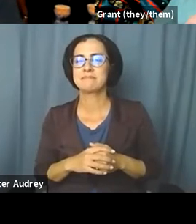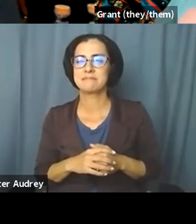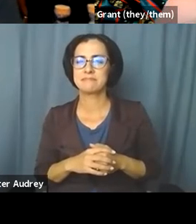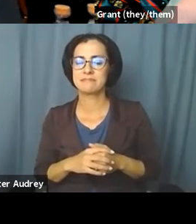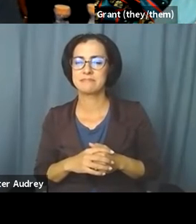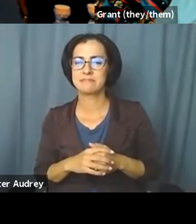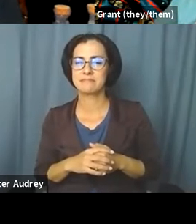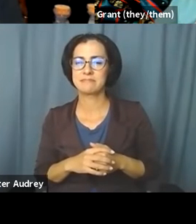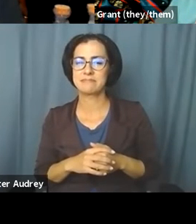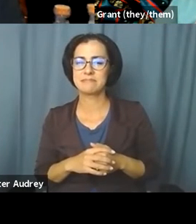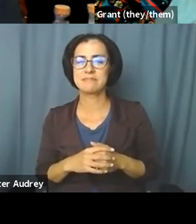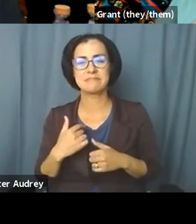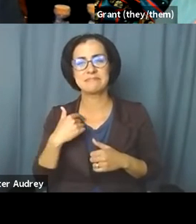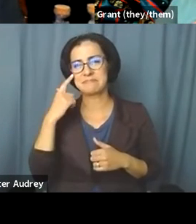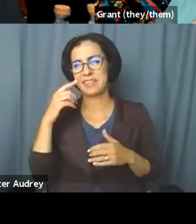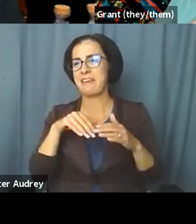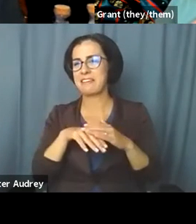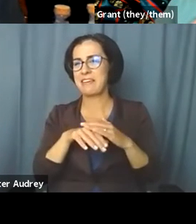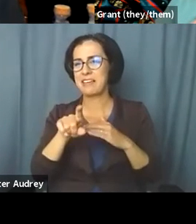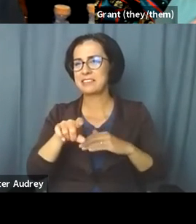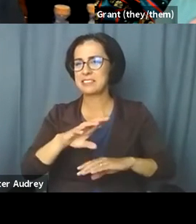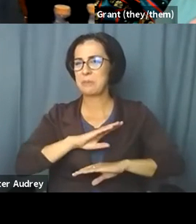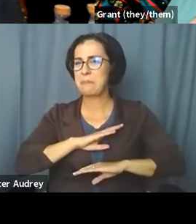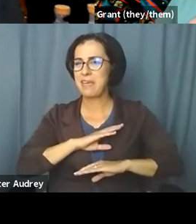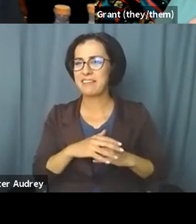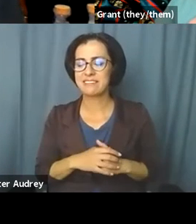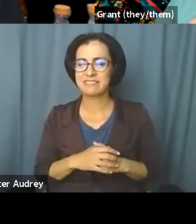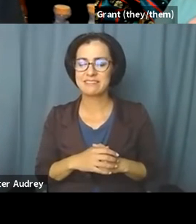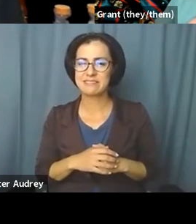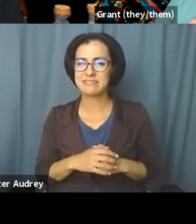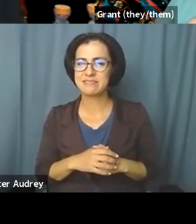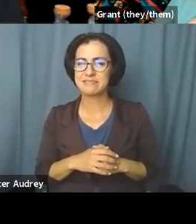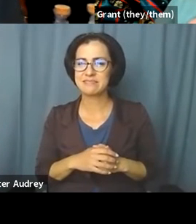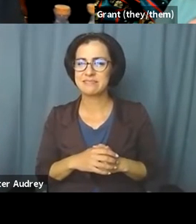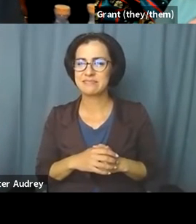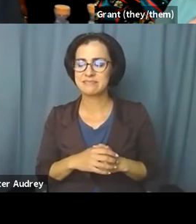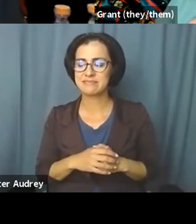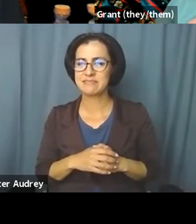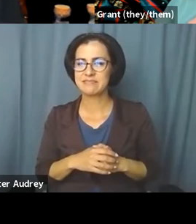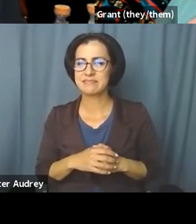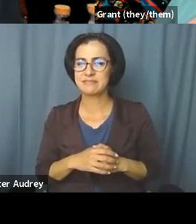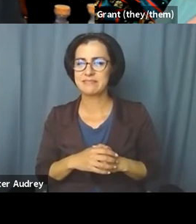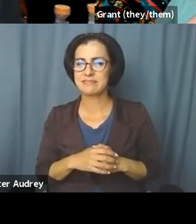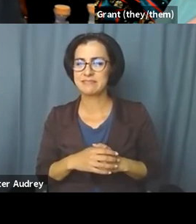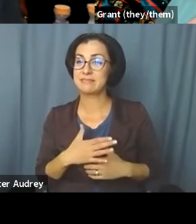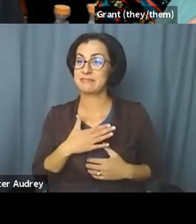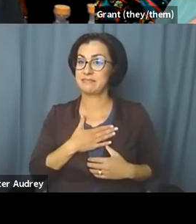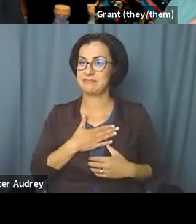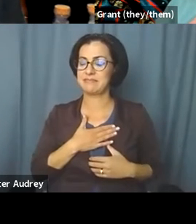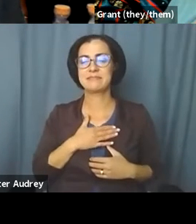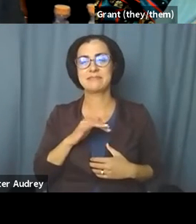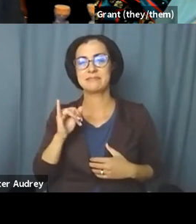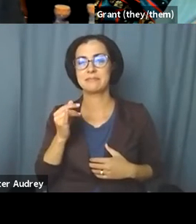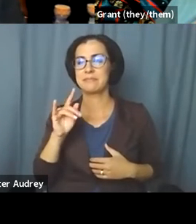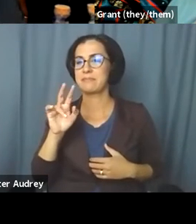and I think my access needs are otherwise met. Um, so, um, my justice practice